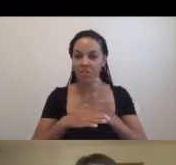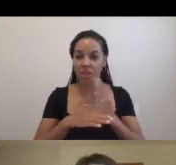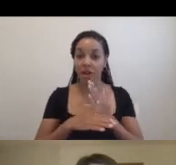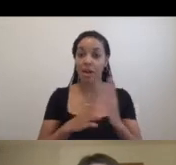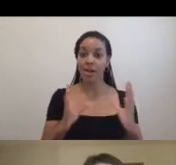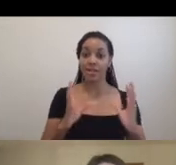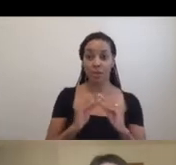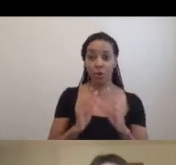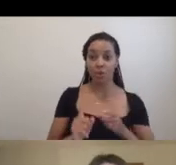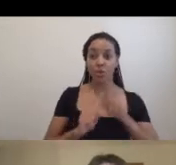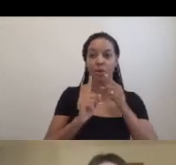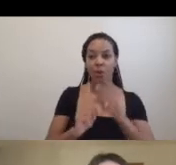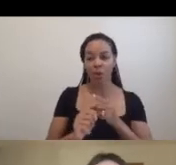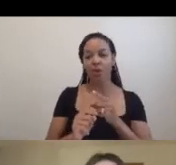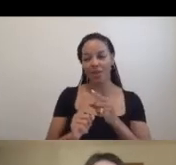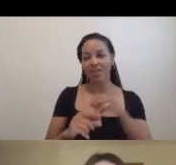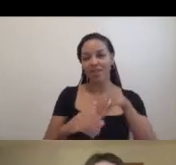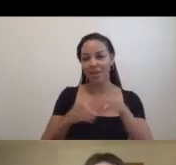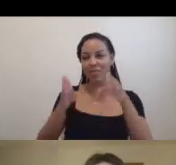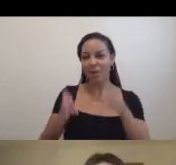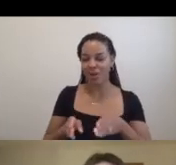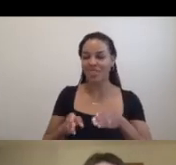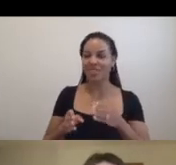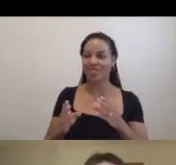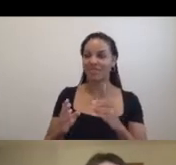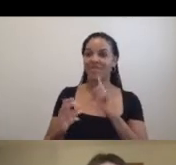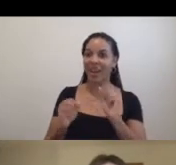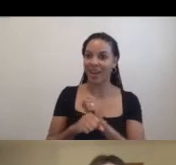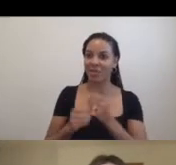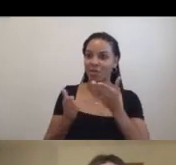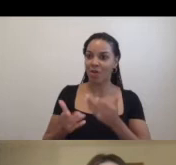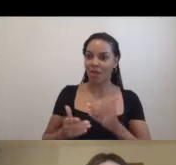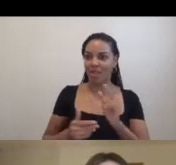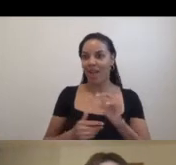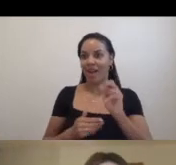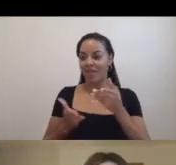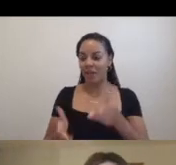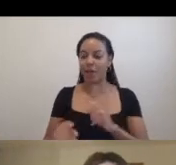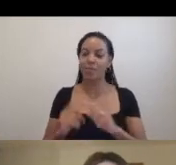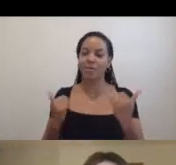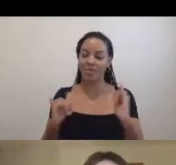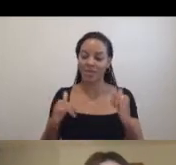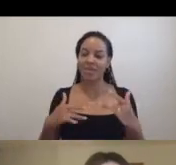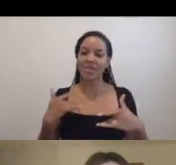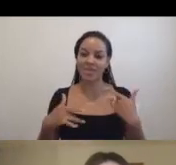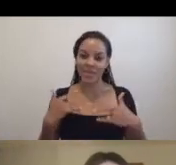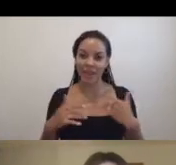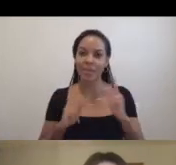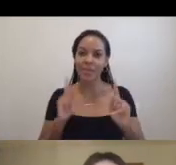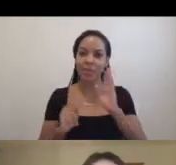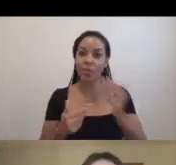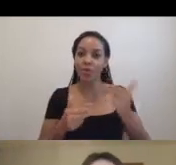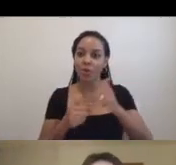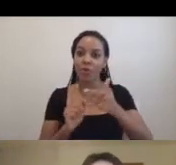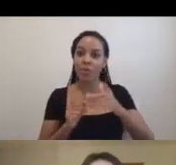take place in physical space, we are excited that speakers will be joining us from their current locations in Colombia, Ecuador,